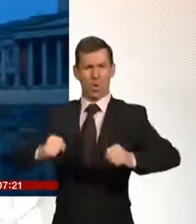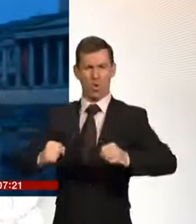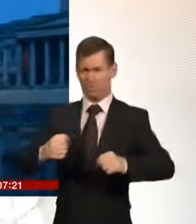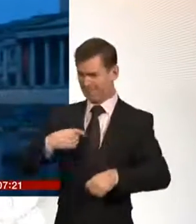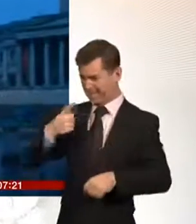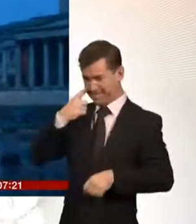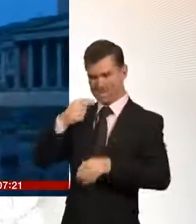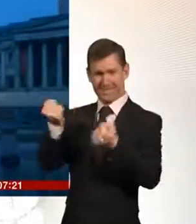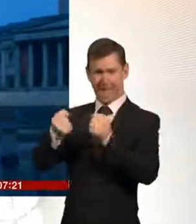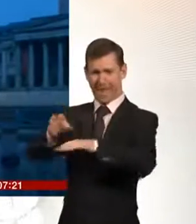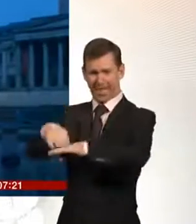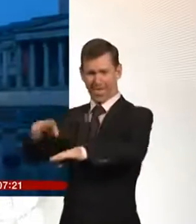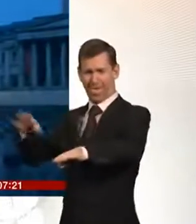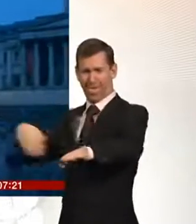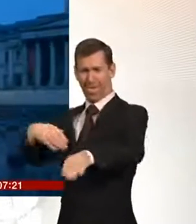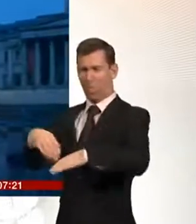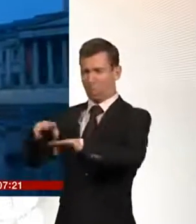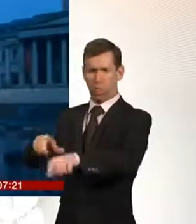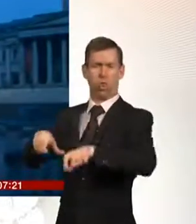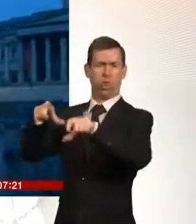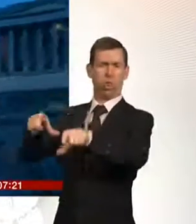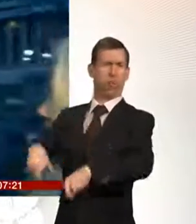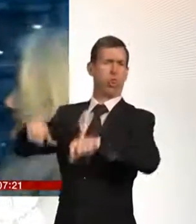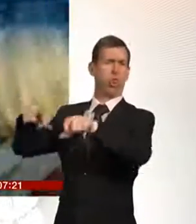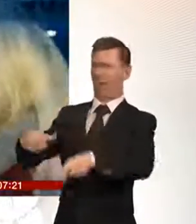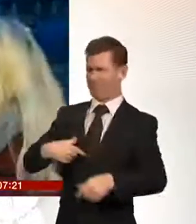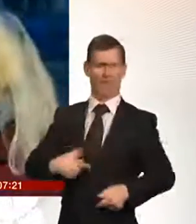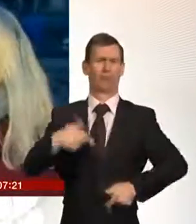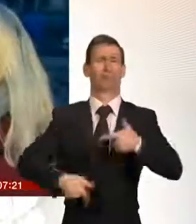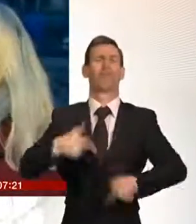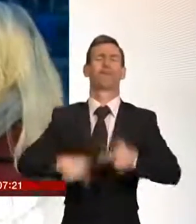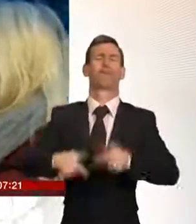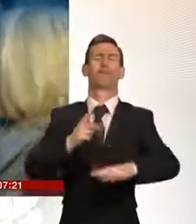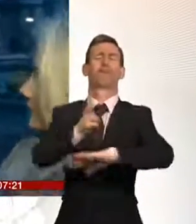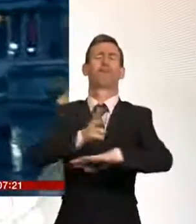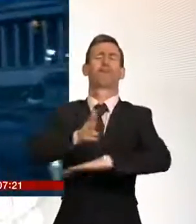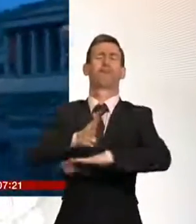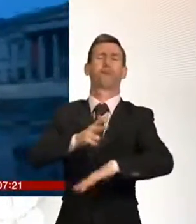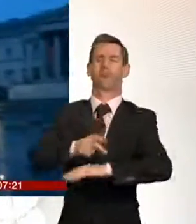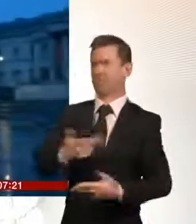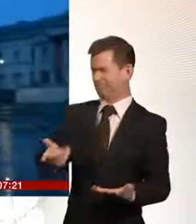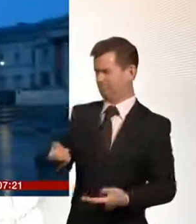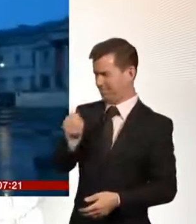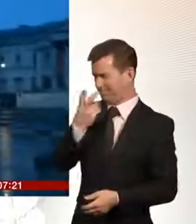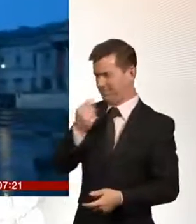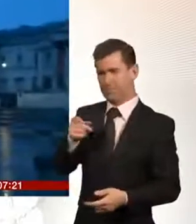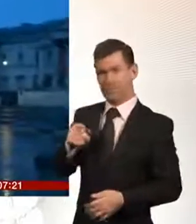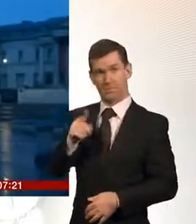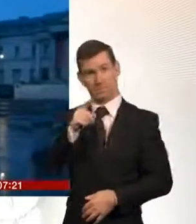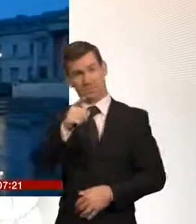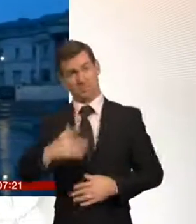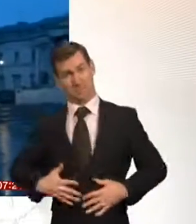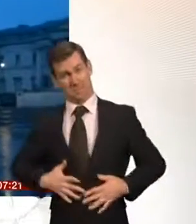nowhere filling the air with rubbish and that's what we need to change but do you feel safe when you're cycling so I've been cycling for a long time